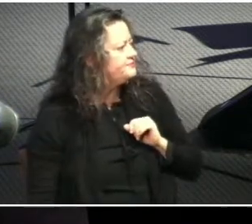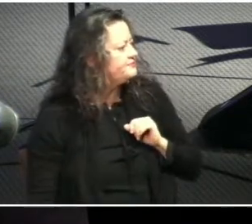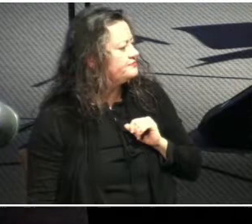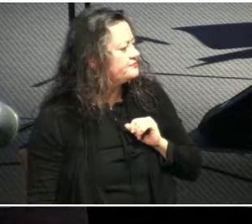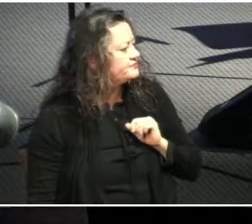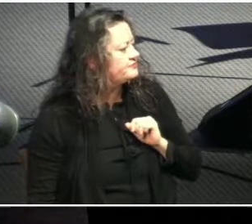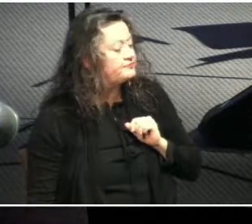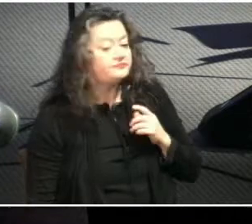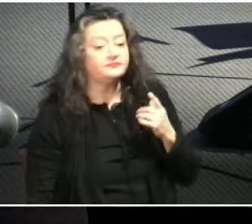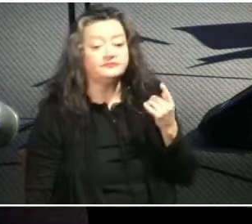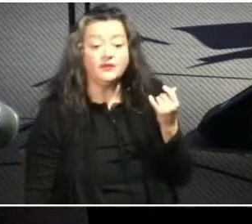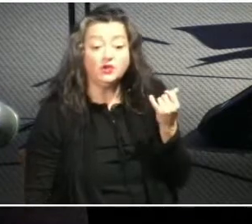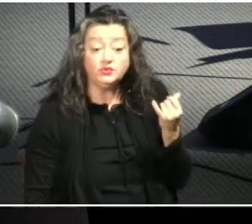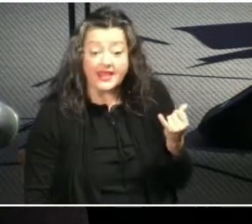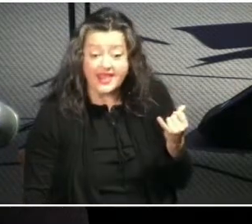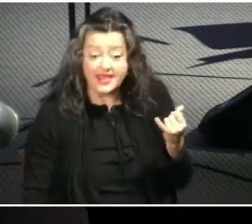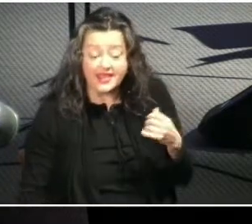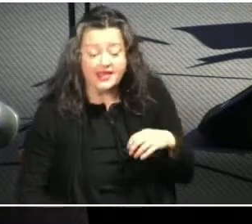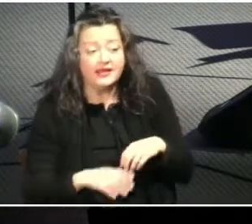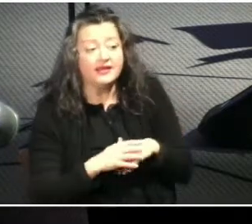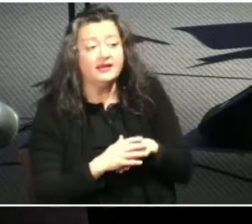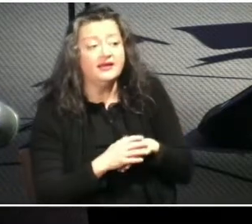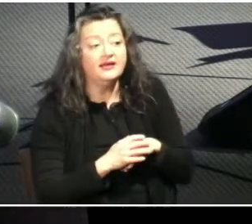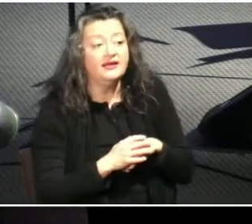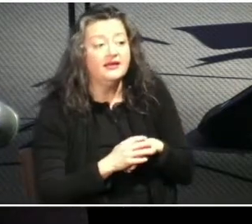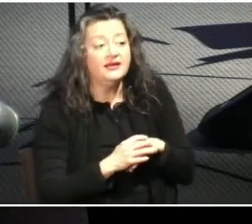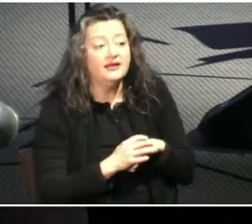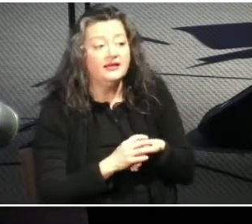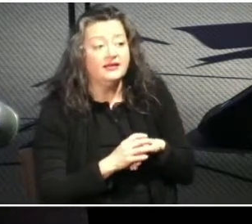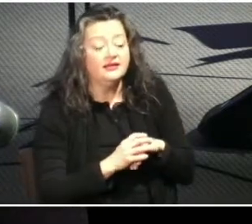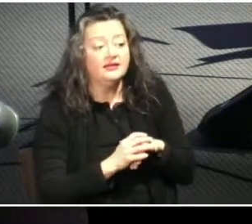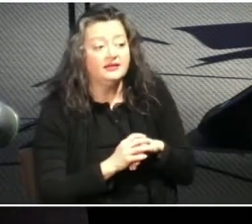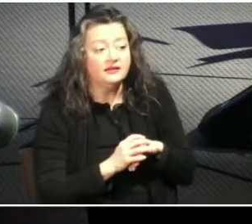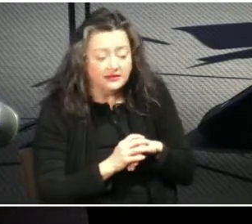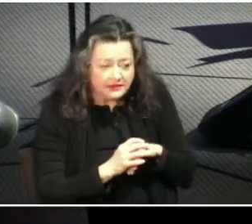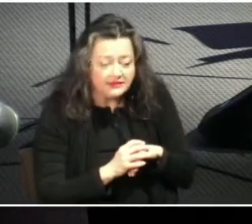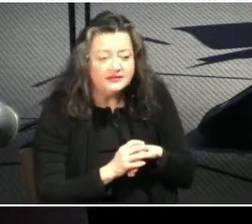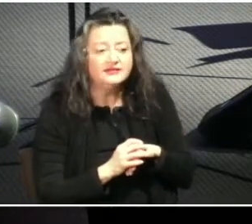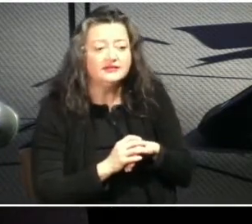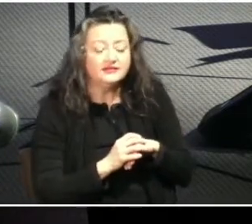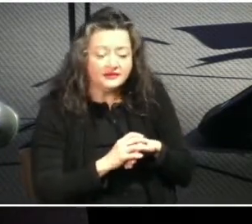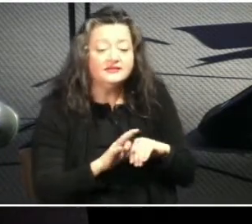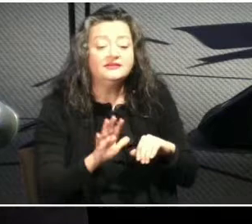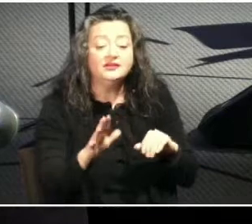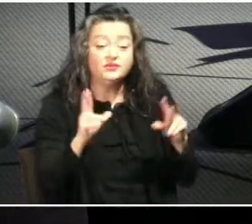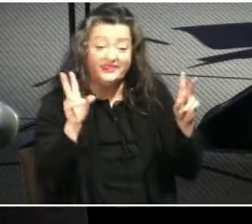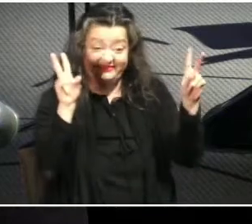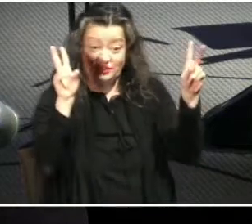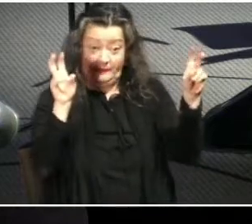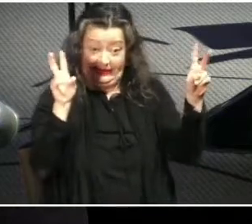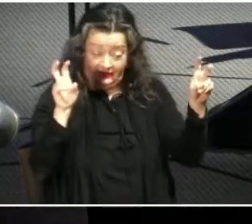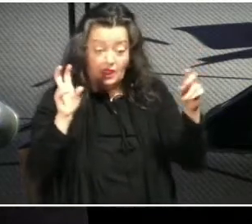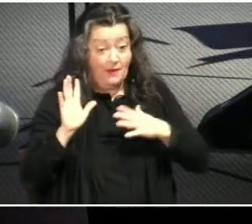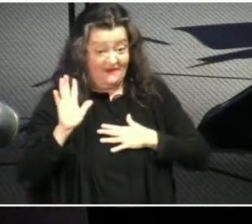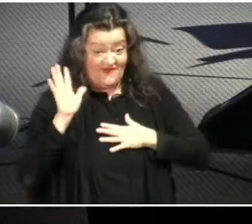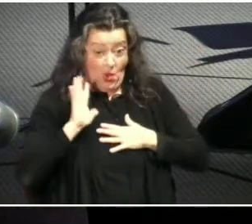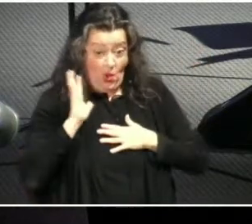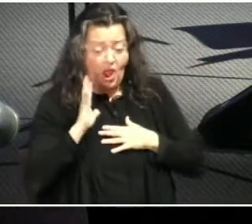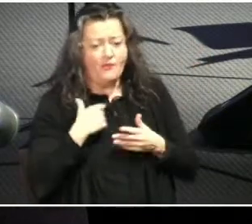that today we're going to be talking about something that i used to joke about quite a bit